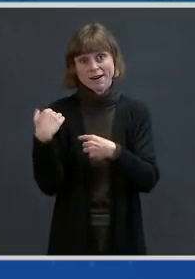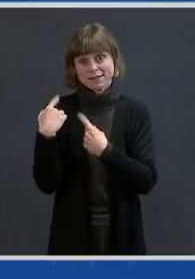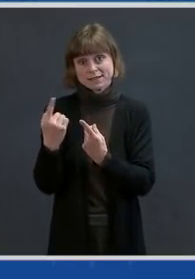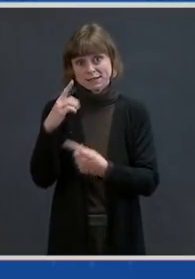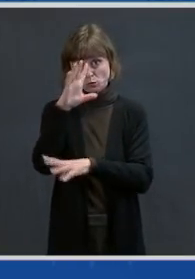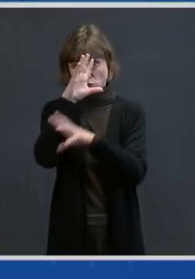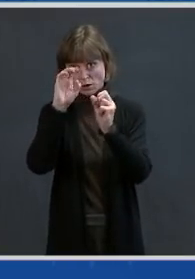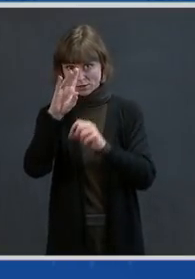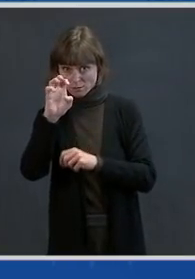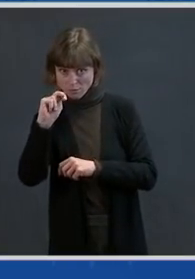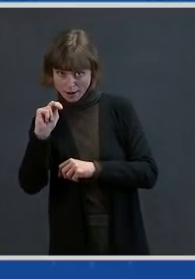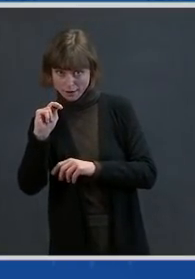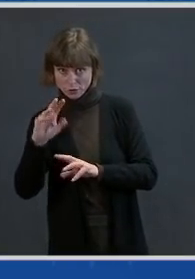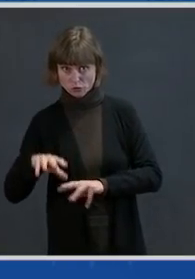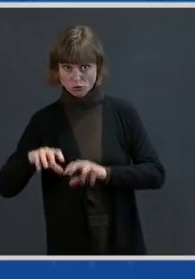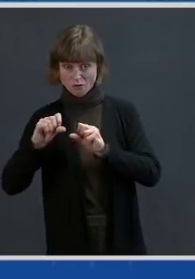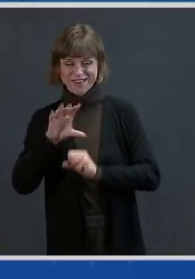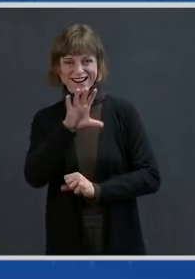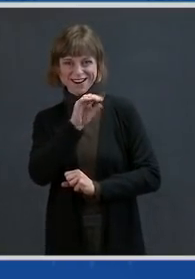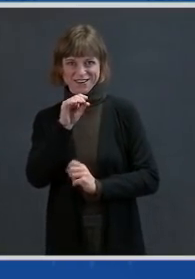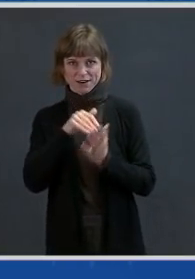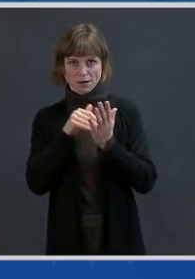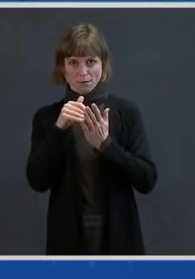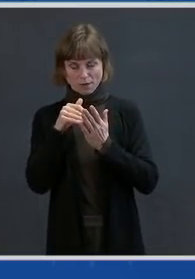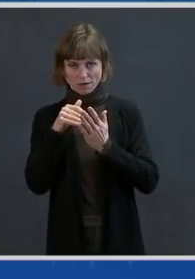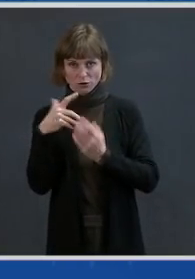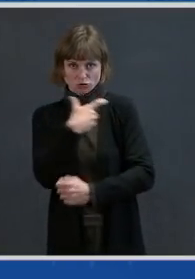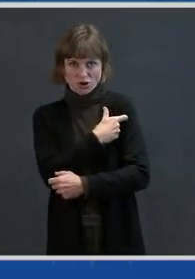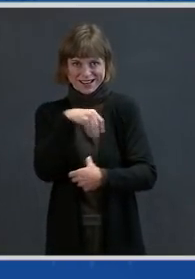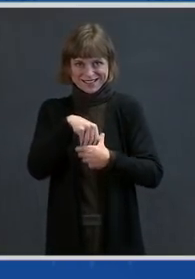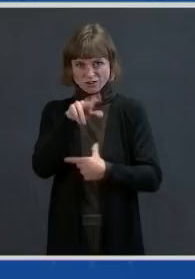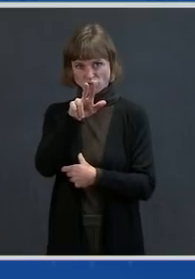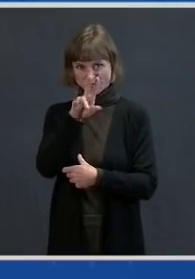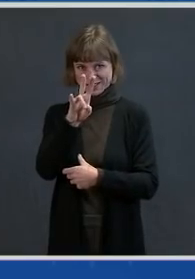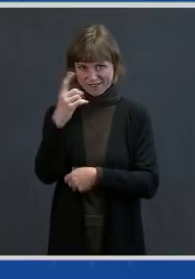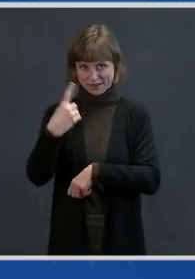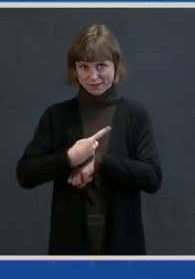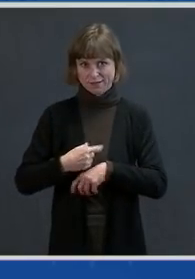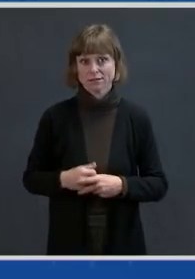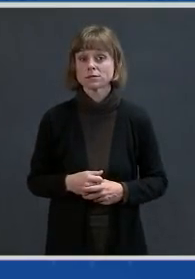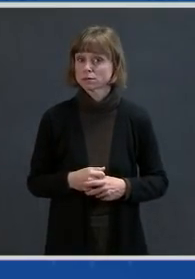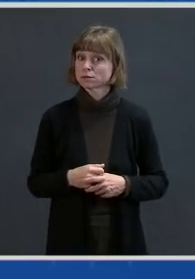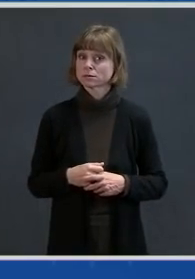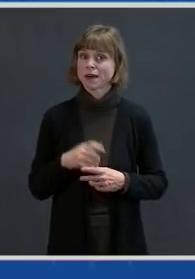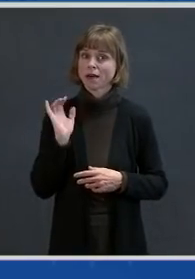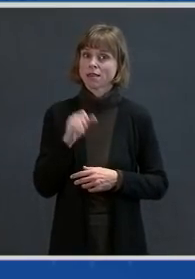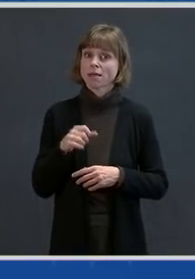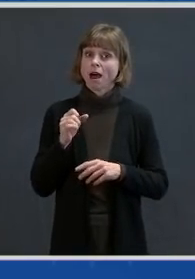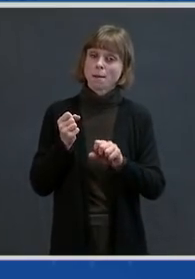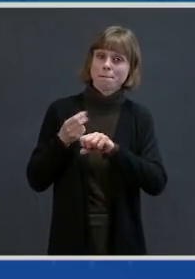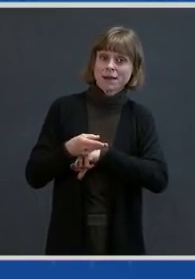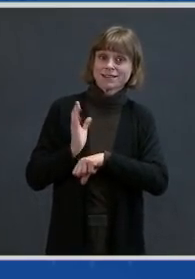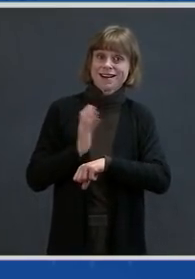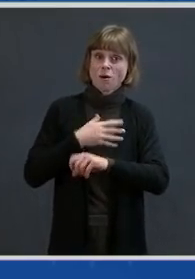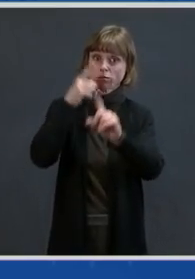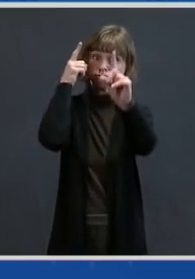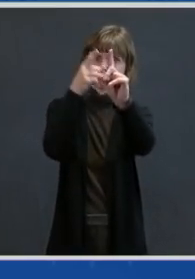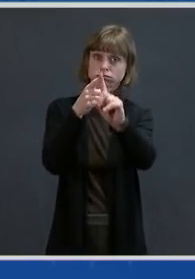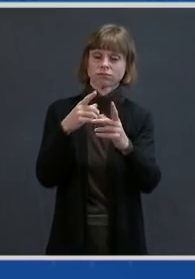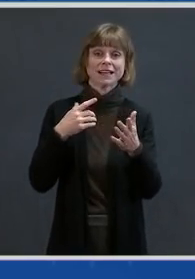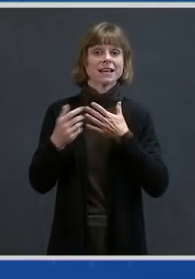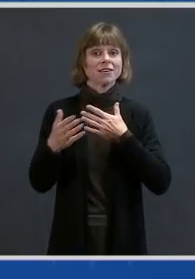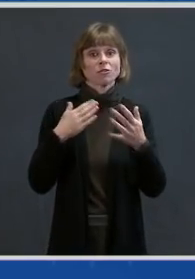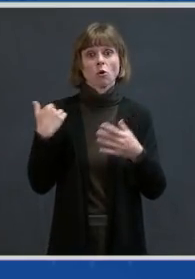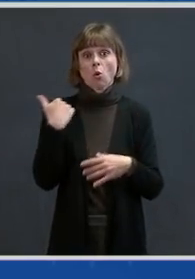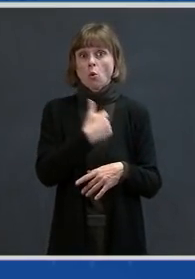Fifty million shots in 37 days. That's ahead of our target, even with the setbacks we faced during